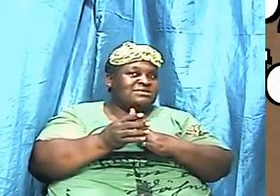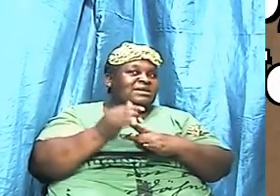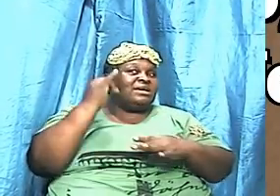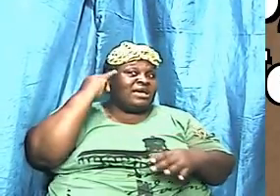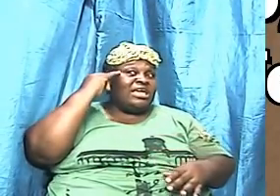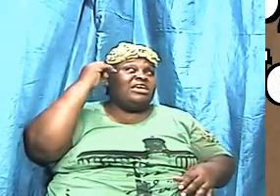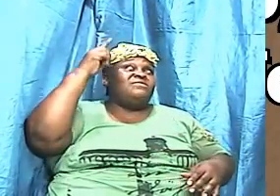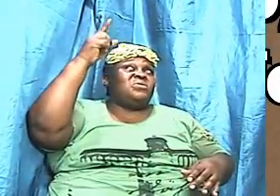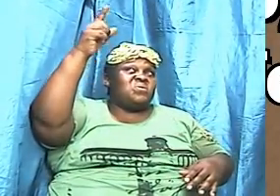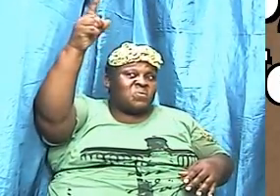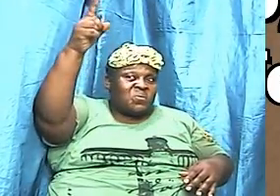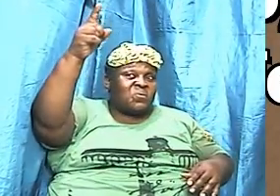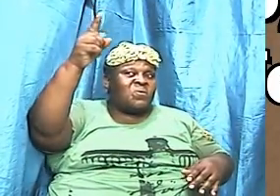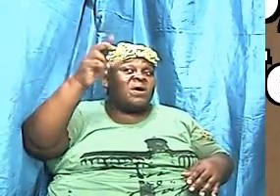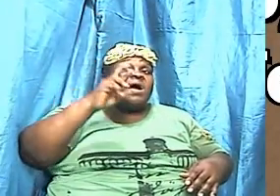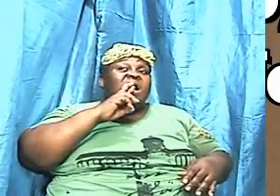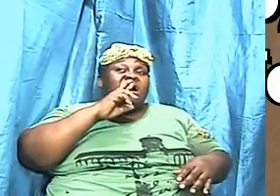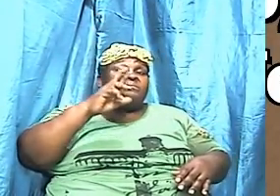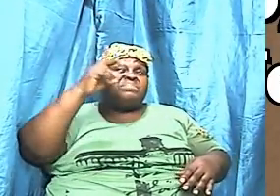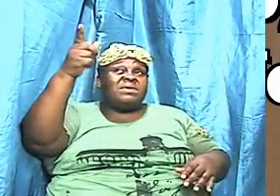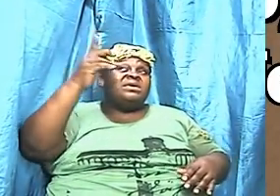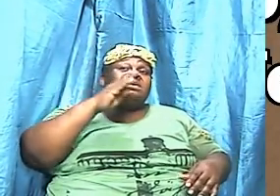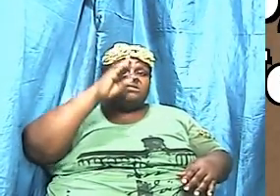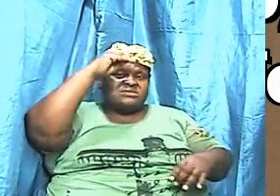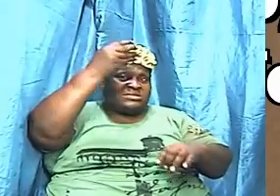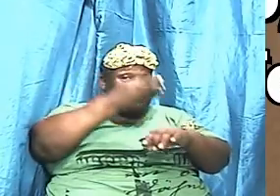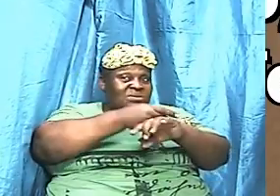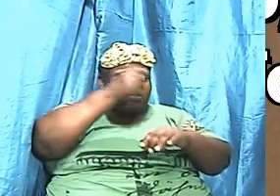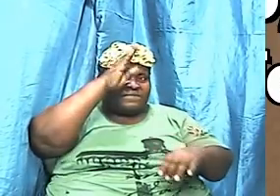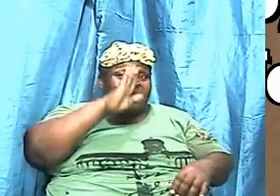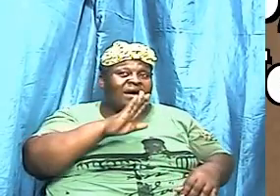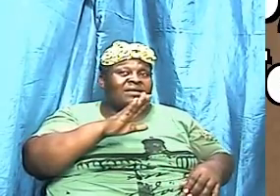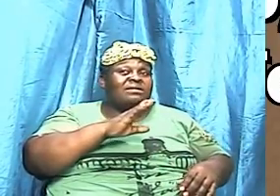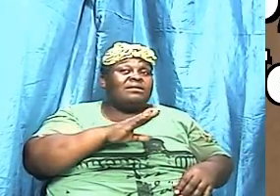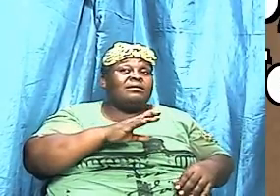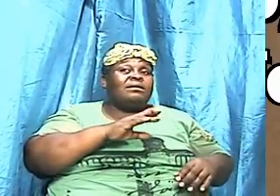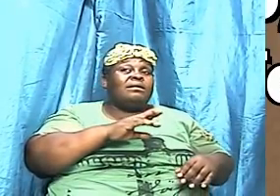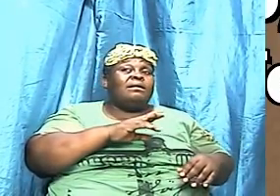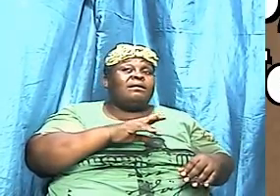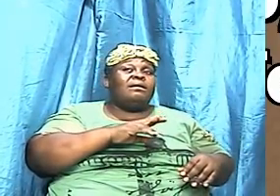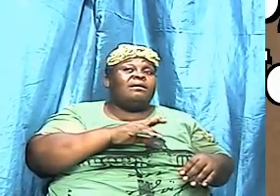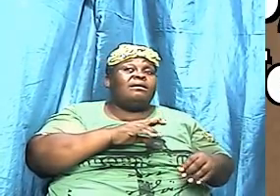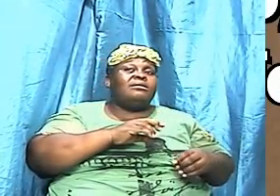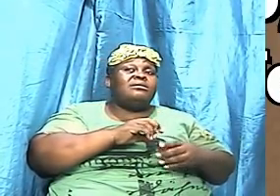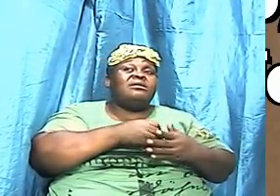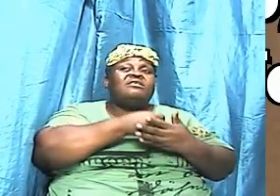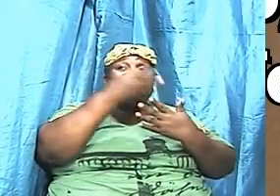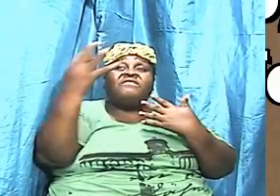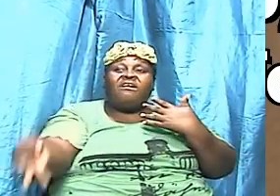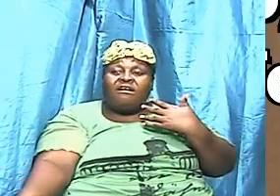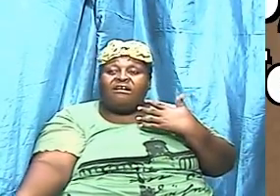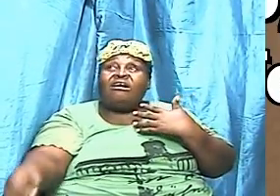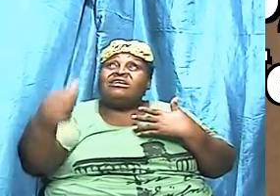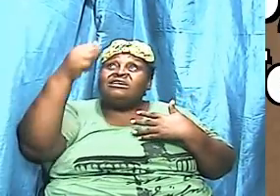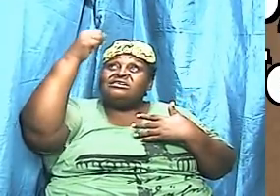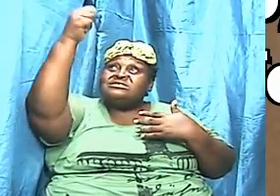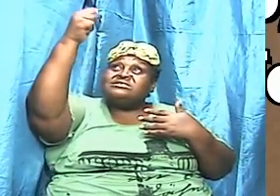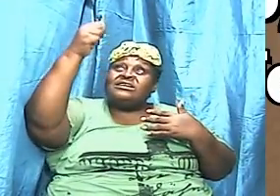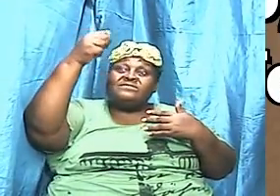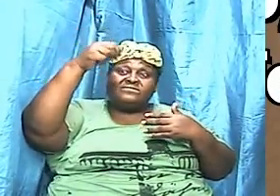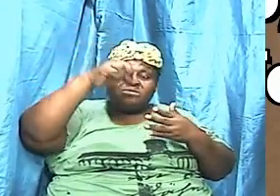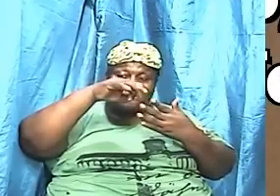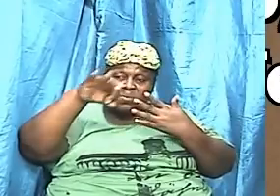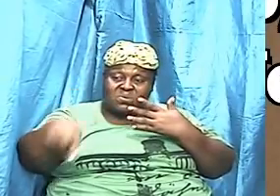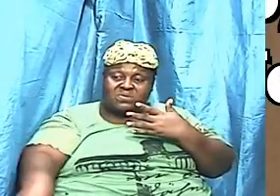if you are if thou be the son of God cast thyself down for it is written